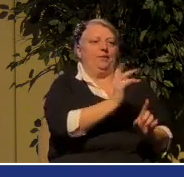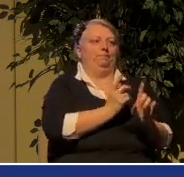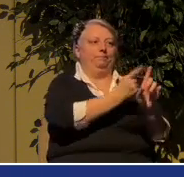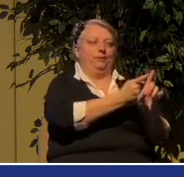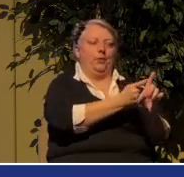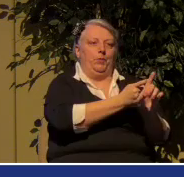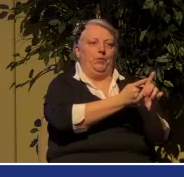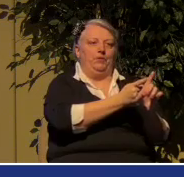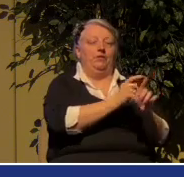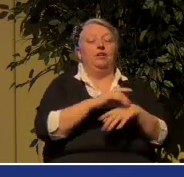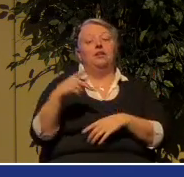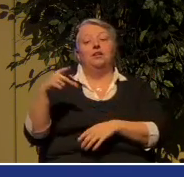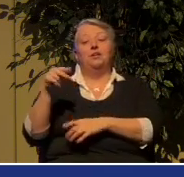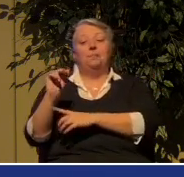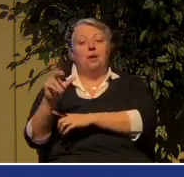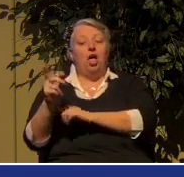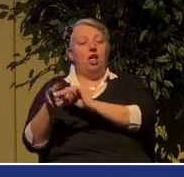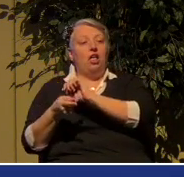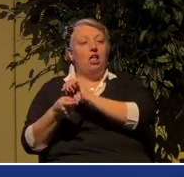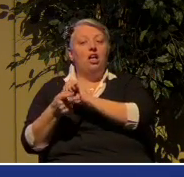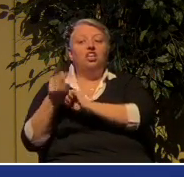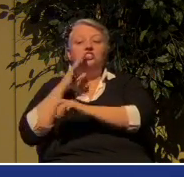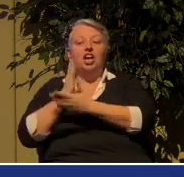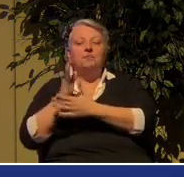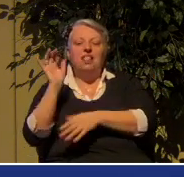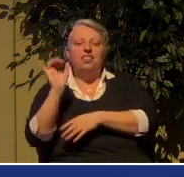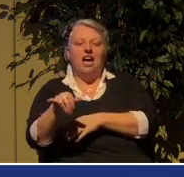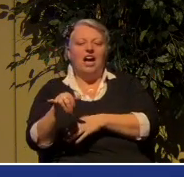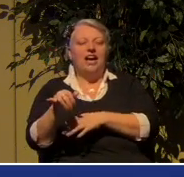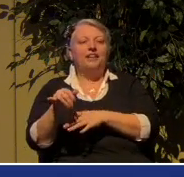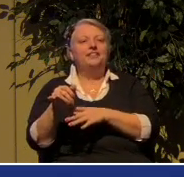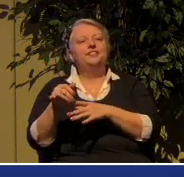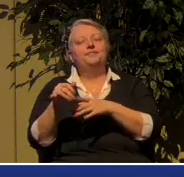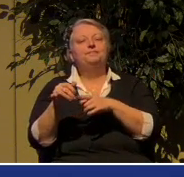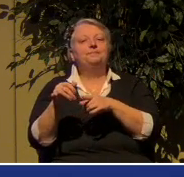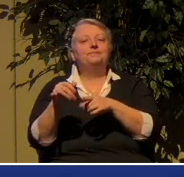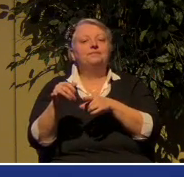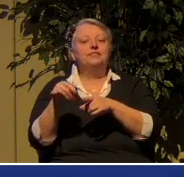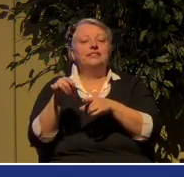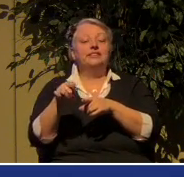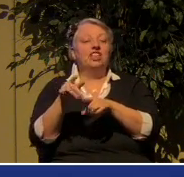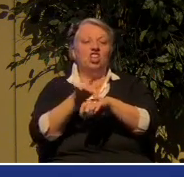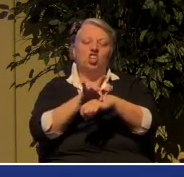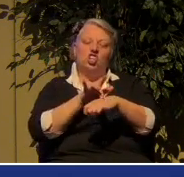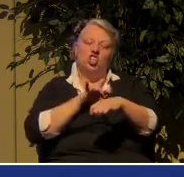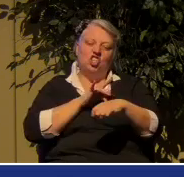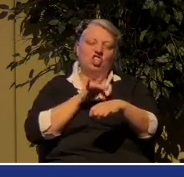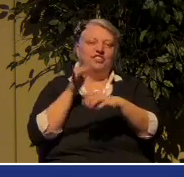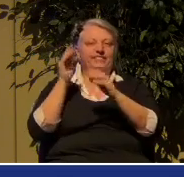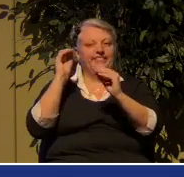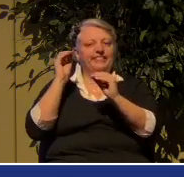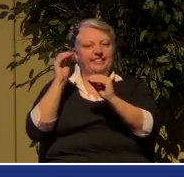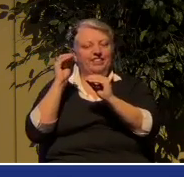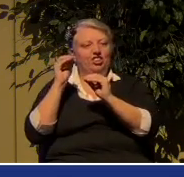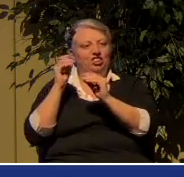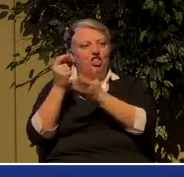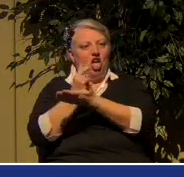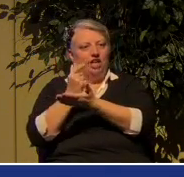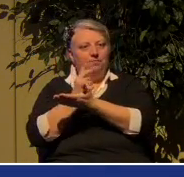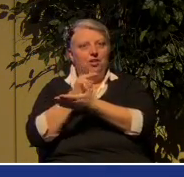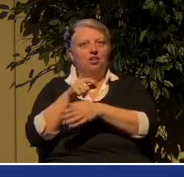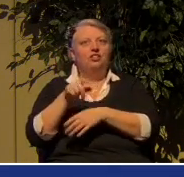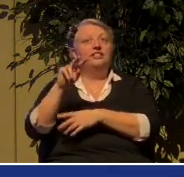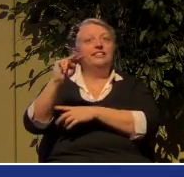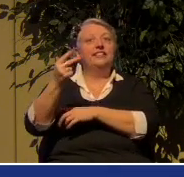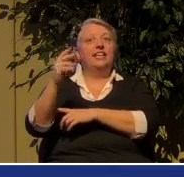the competition that he had when it came to preaching the gospel in the early years of the Christian church. He says in 2